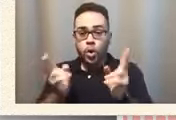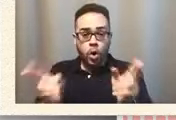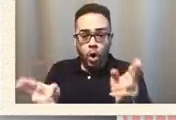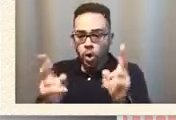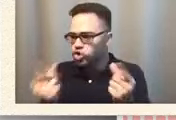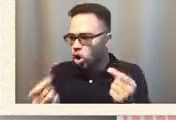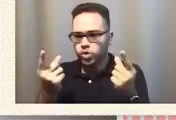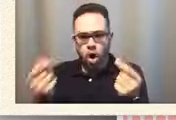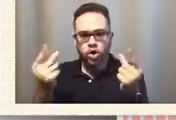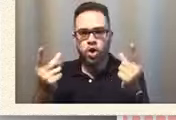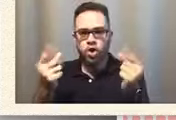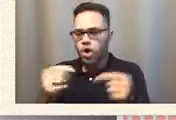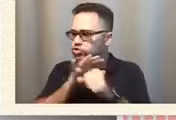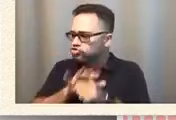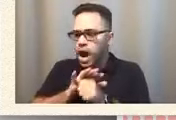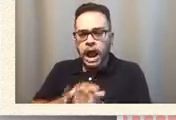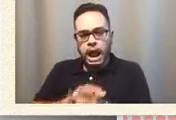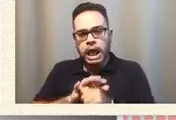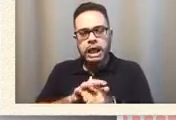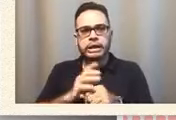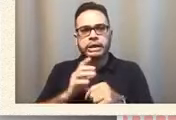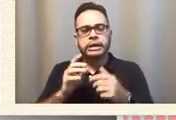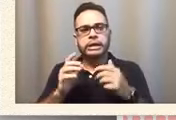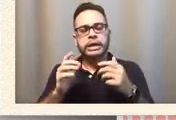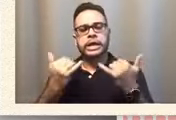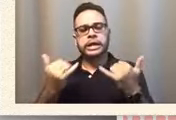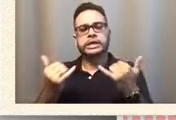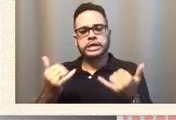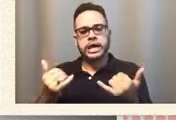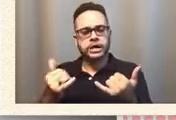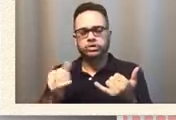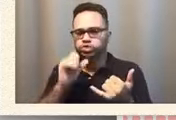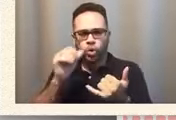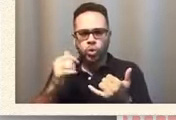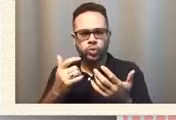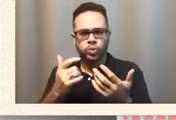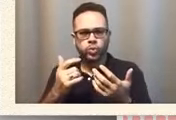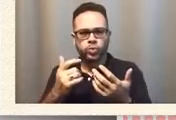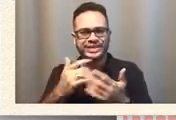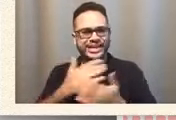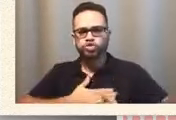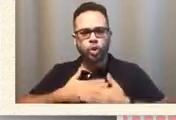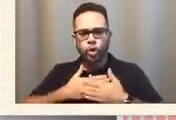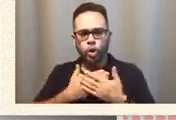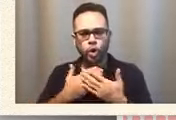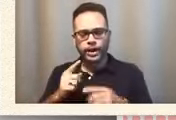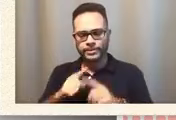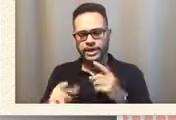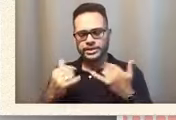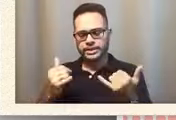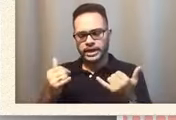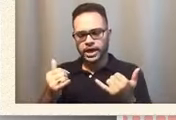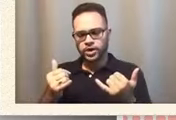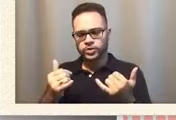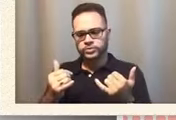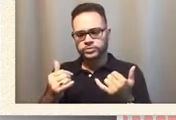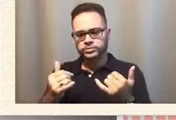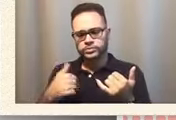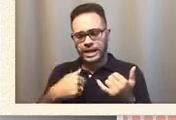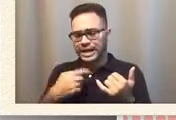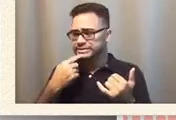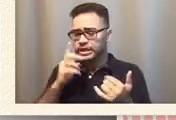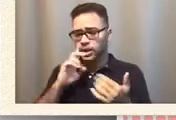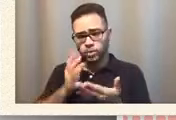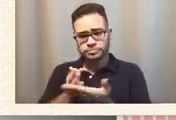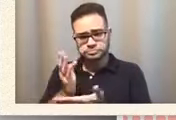stress and you and you know you just don't enjoy them and you know like what i have to say it's gonna be okay and and the other um